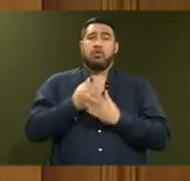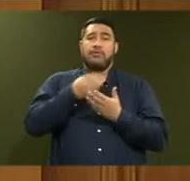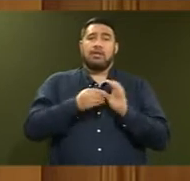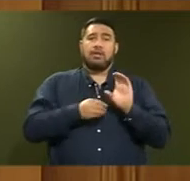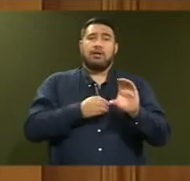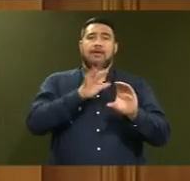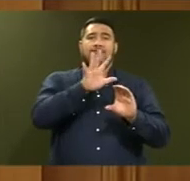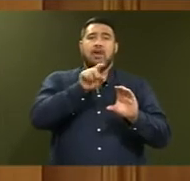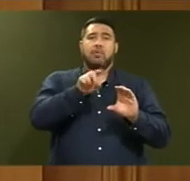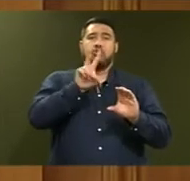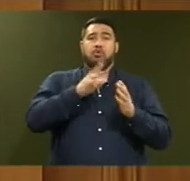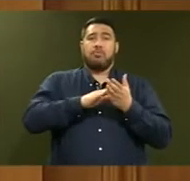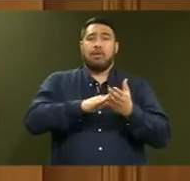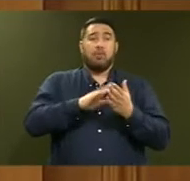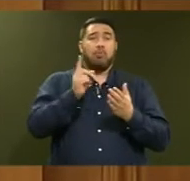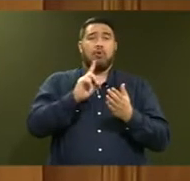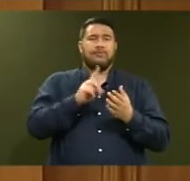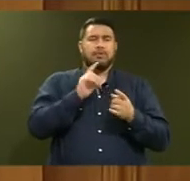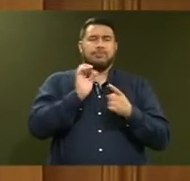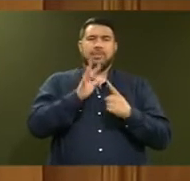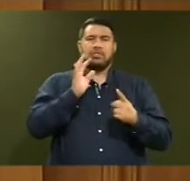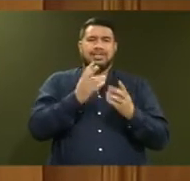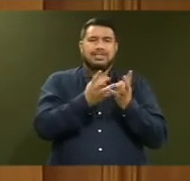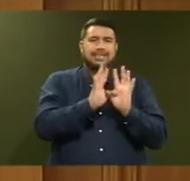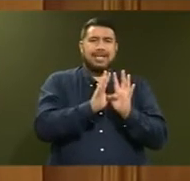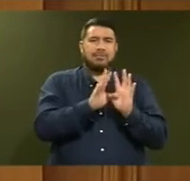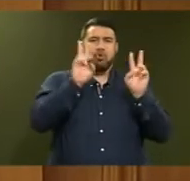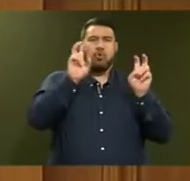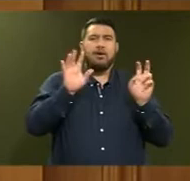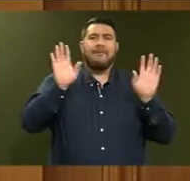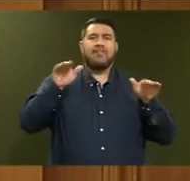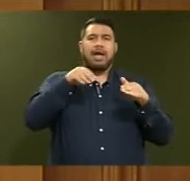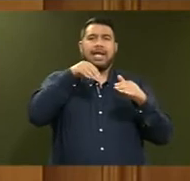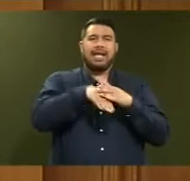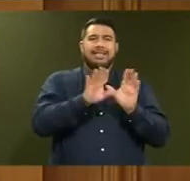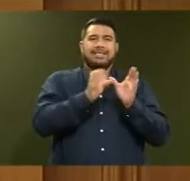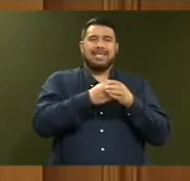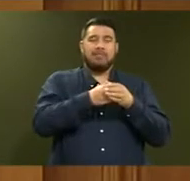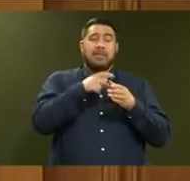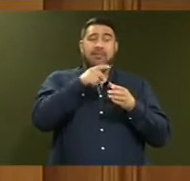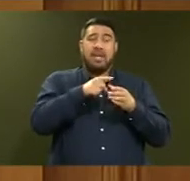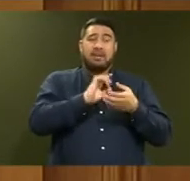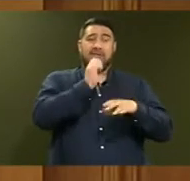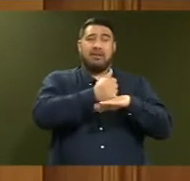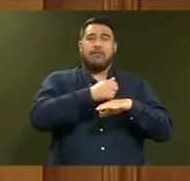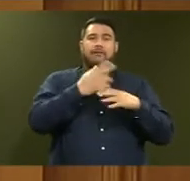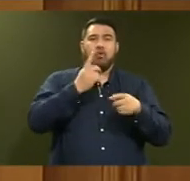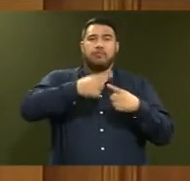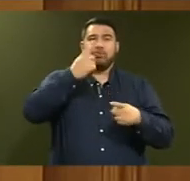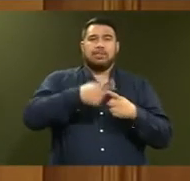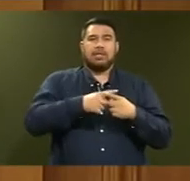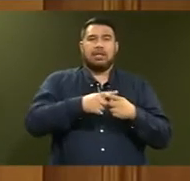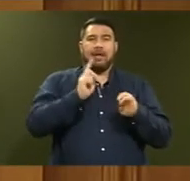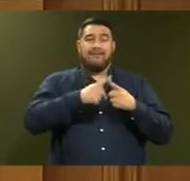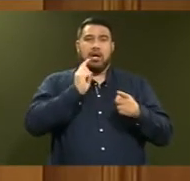for specialist rapid response teams, known as flying teams, has been allocated to support communities in an emergency. A further